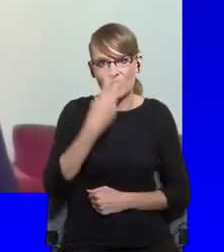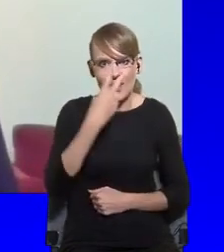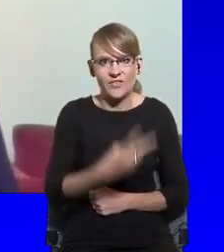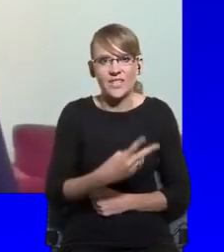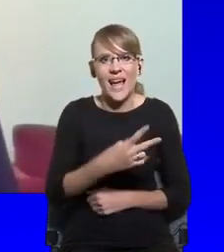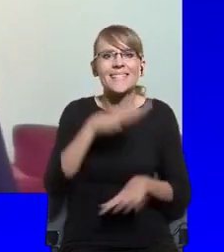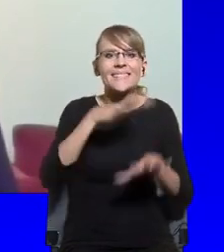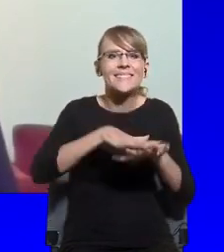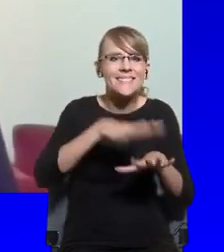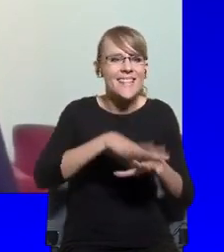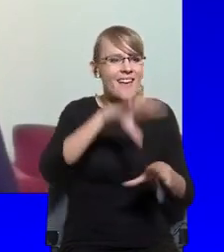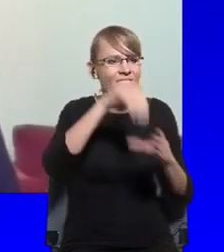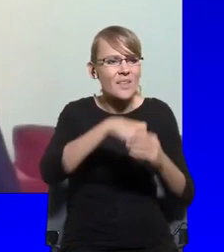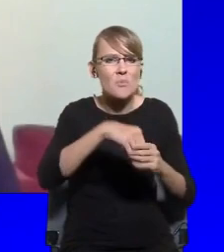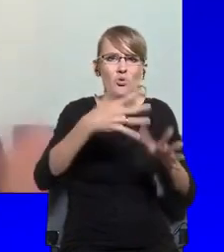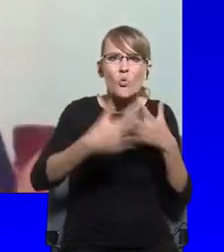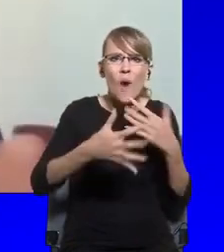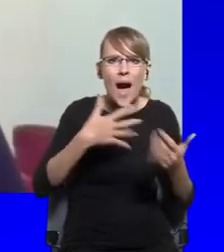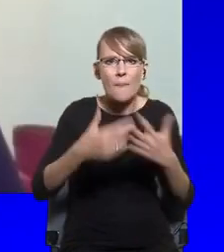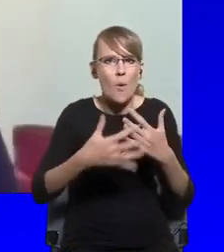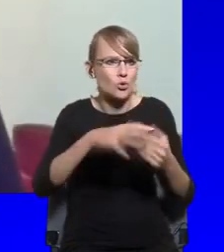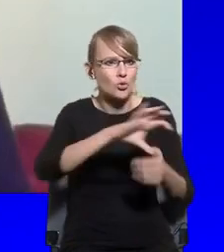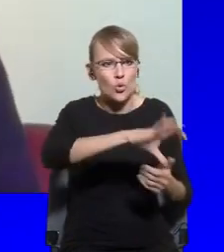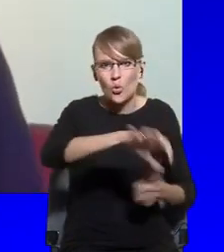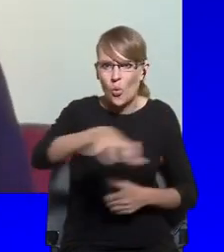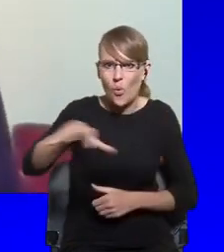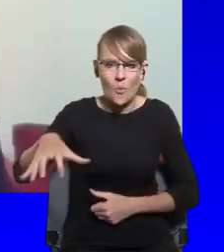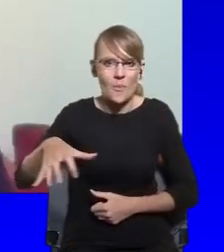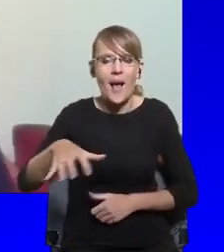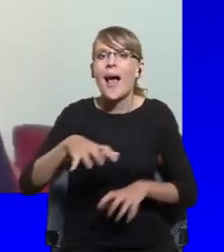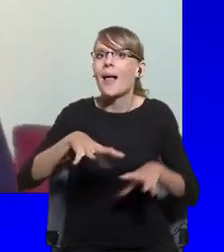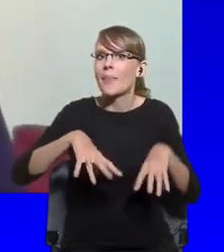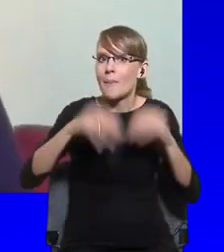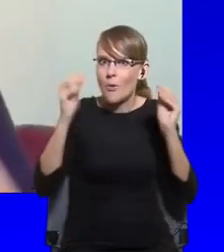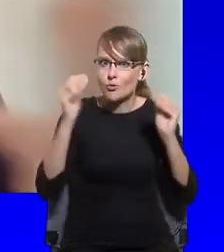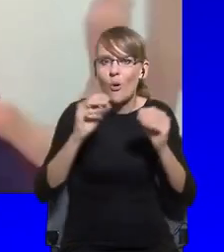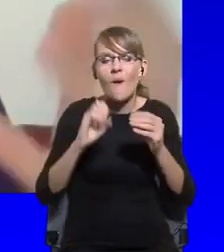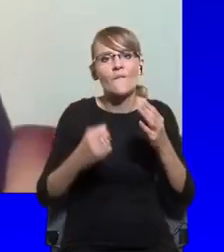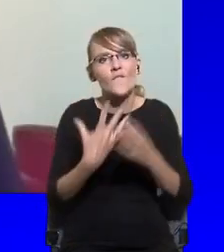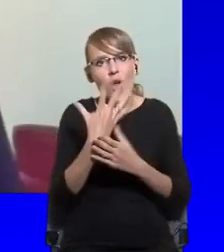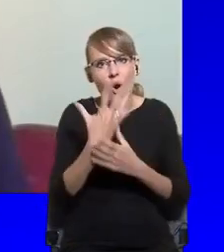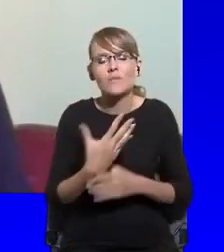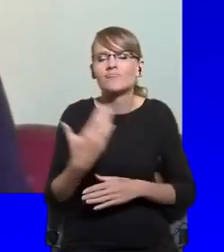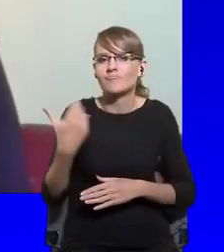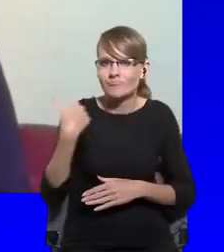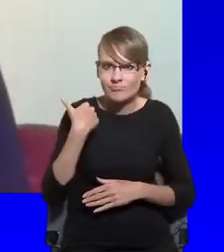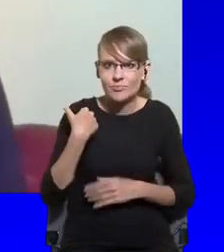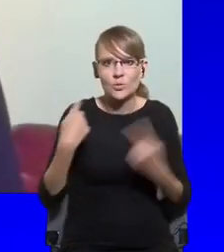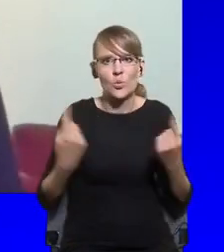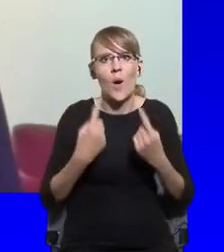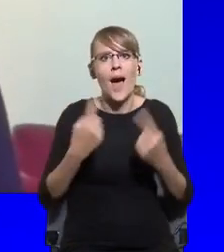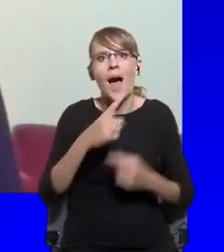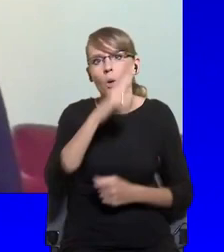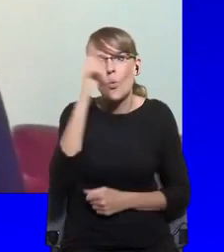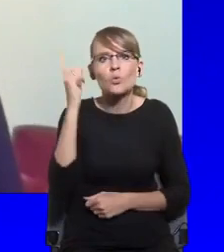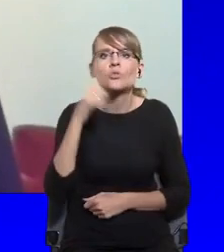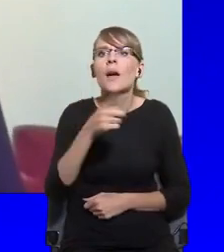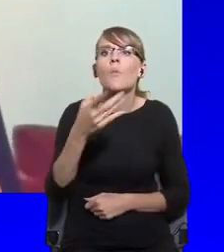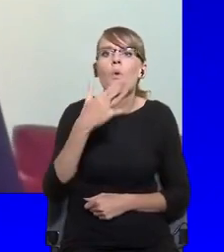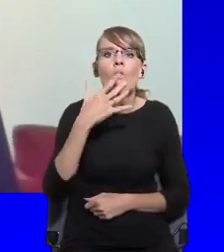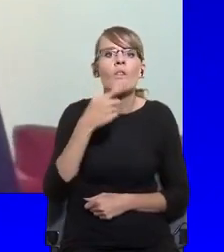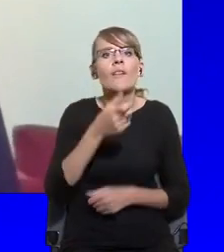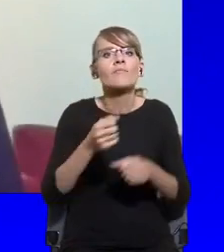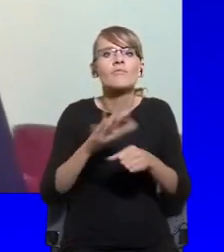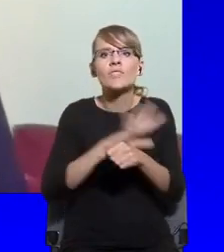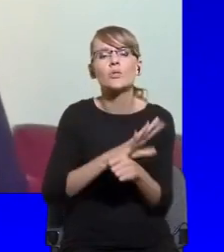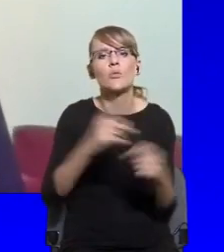these groups. Of course, initially, there was a moment in the spring when people said, oh, pandemic affects everybody by definition. And on one